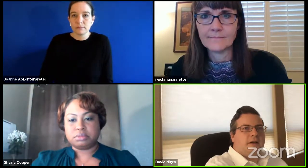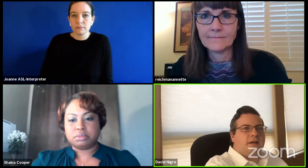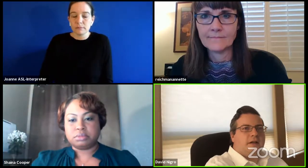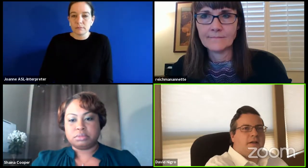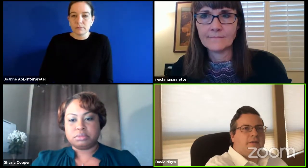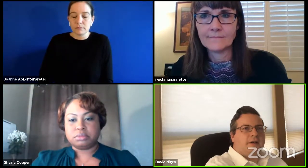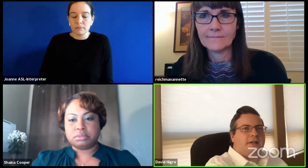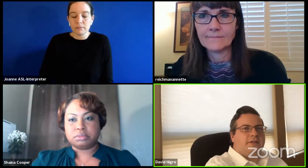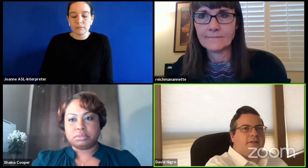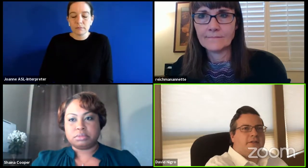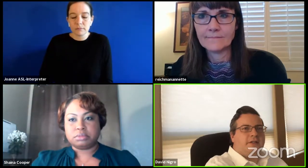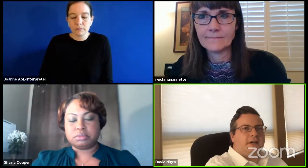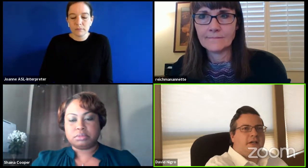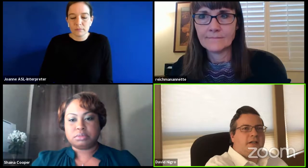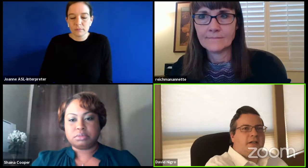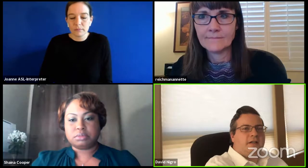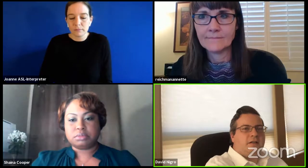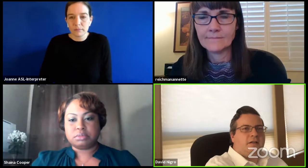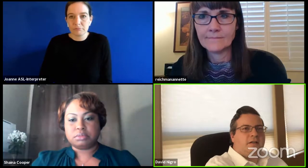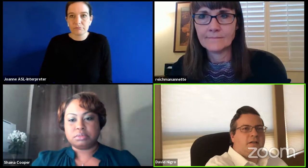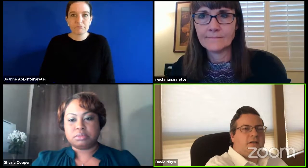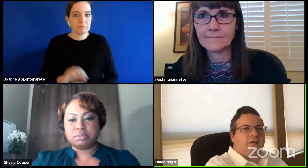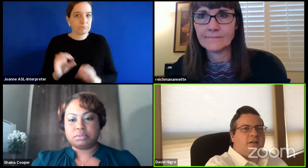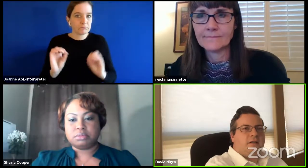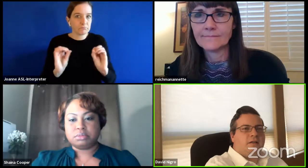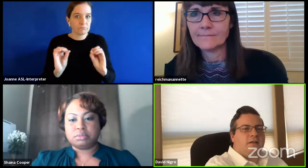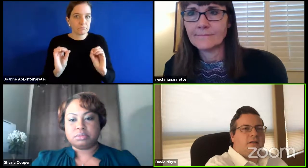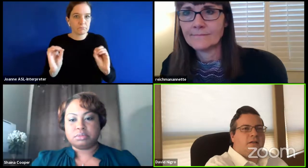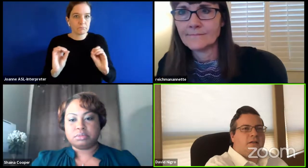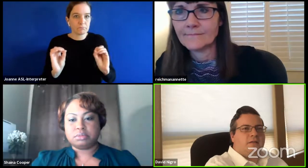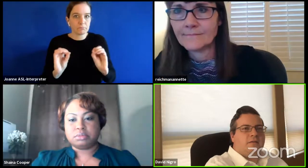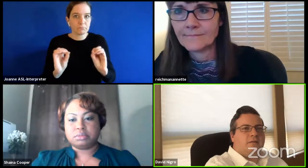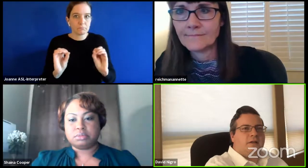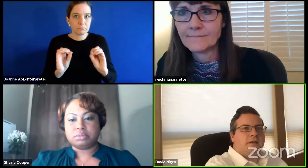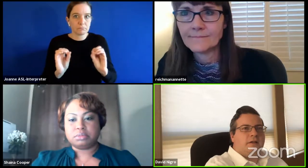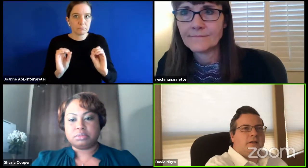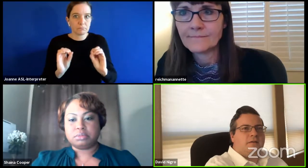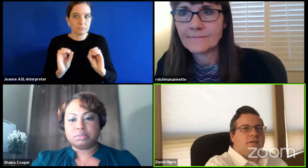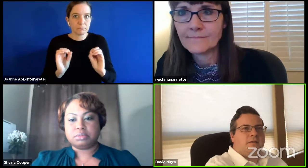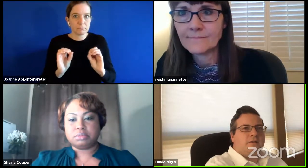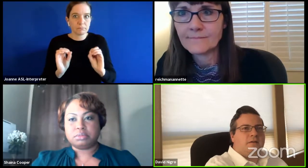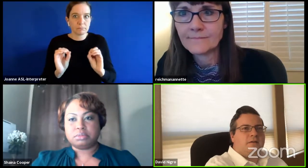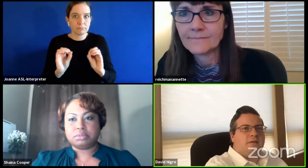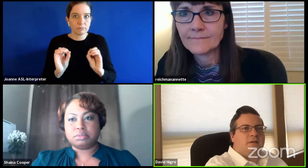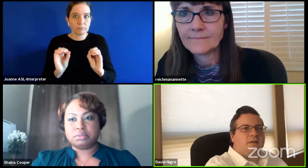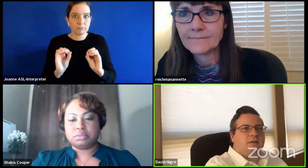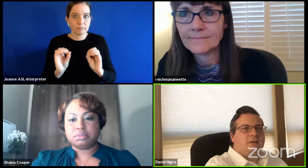and i do not see any right now